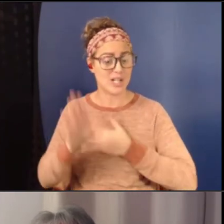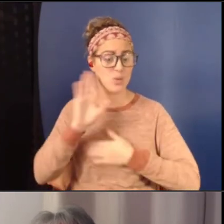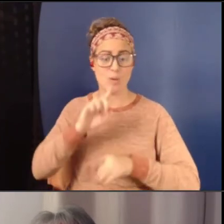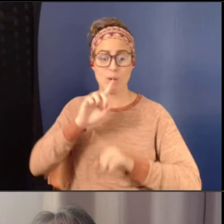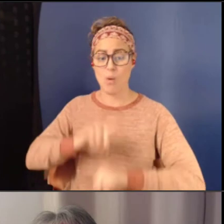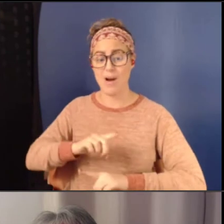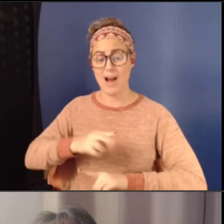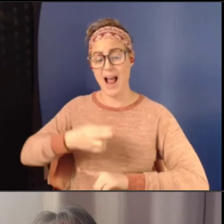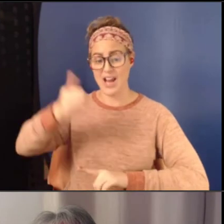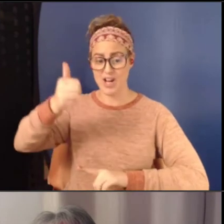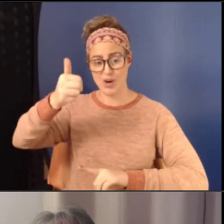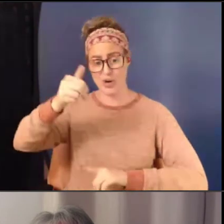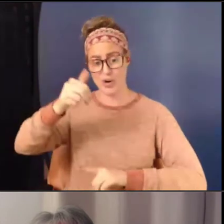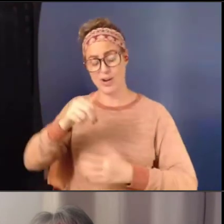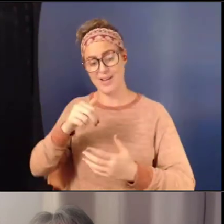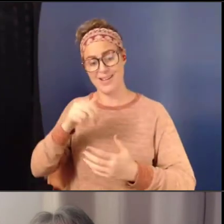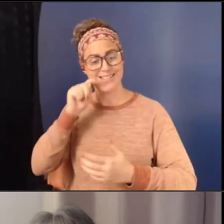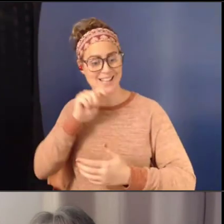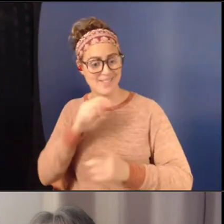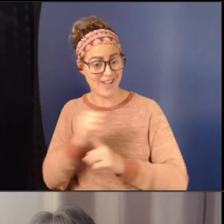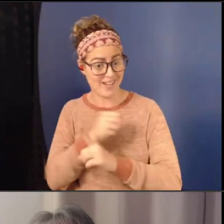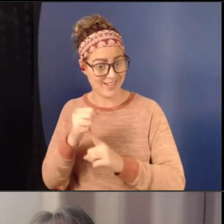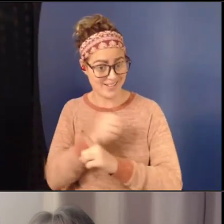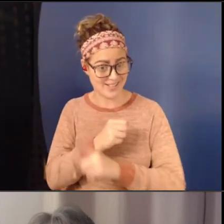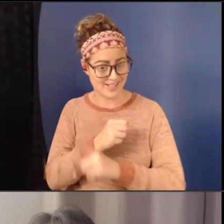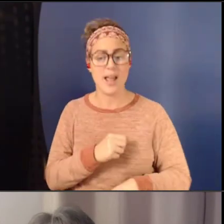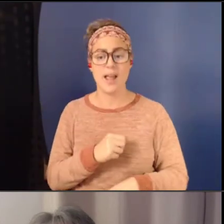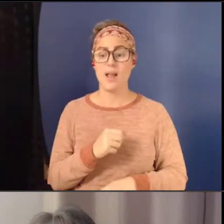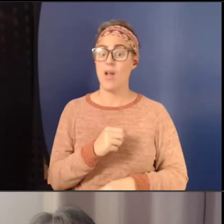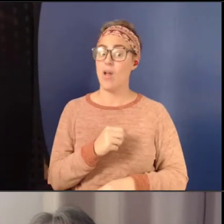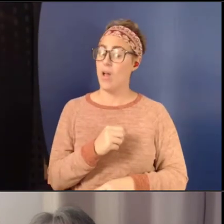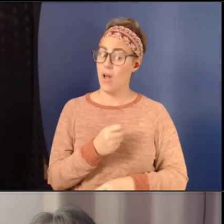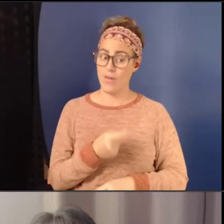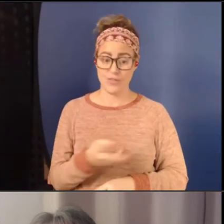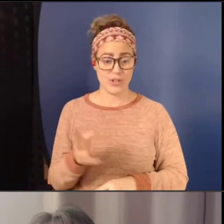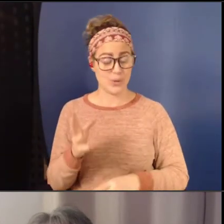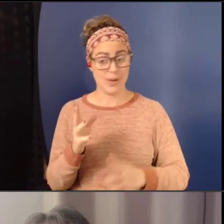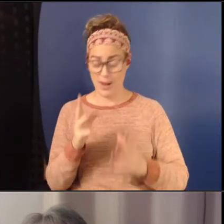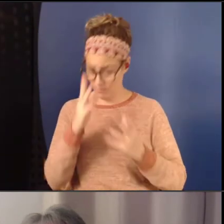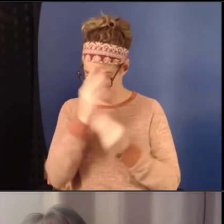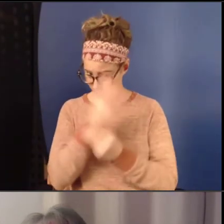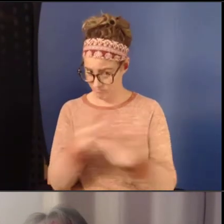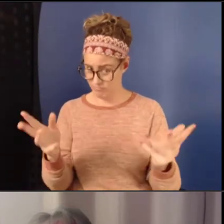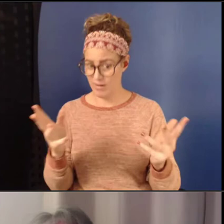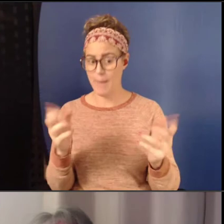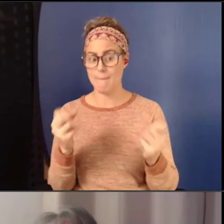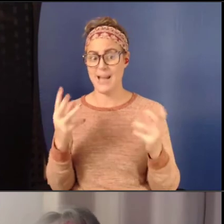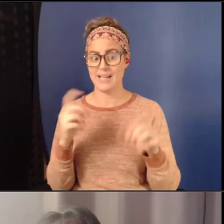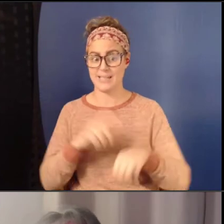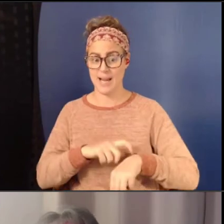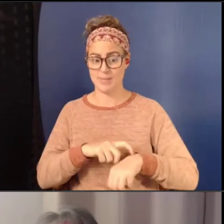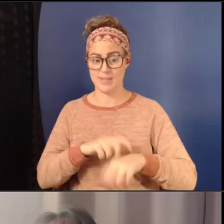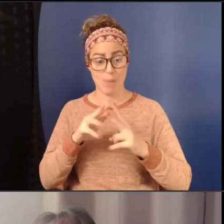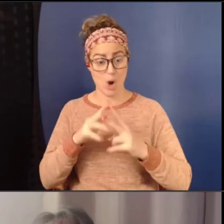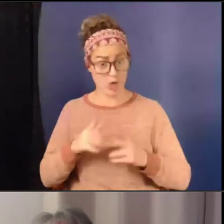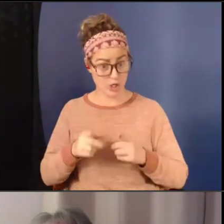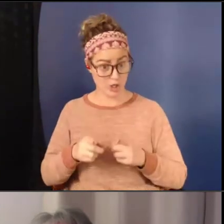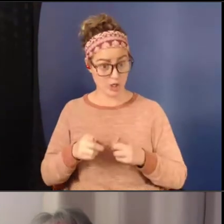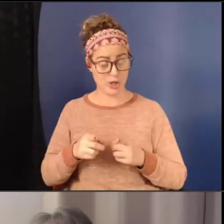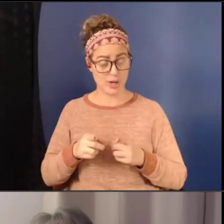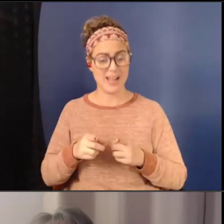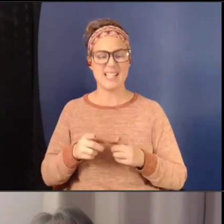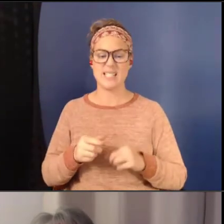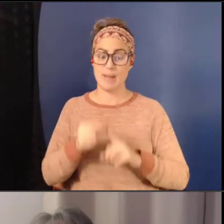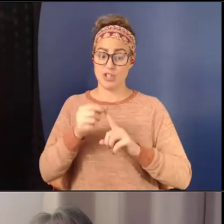violence. And I'll give you just a few, so many times when they partner, um, especially if they're in a rural